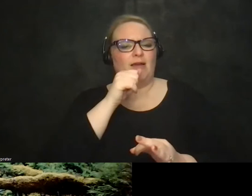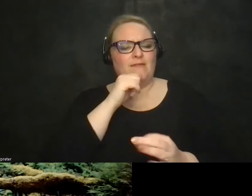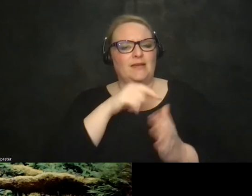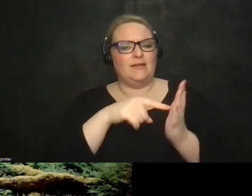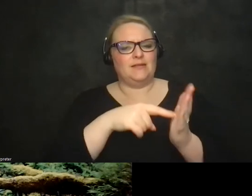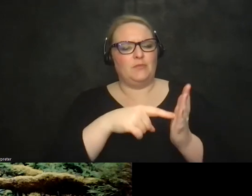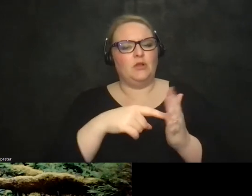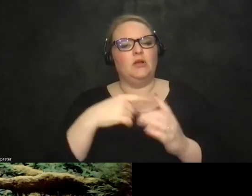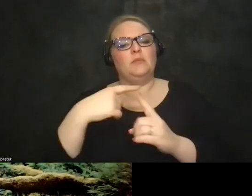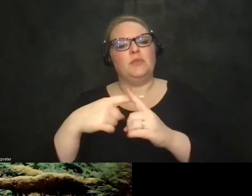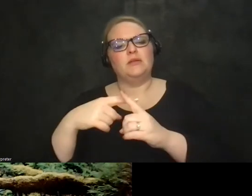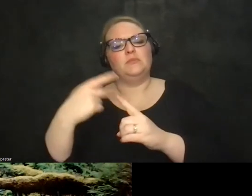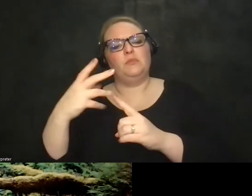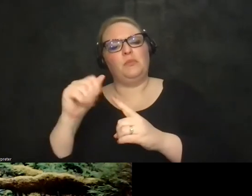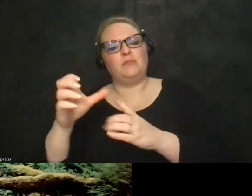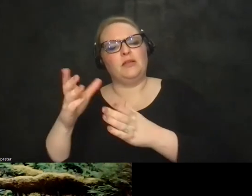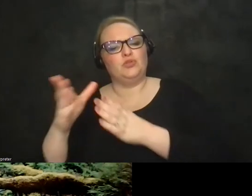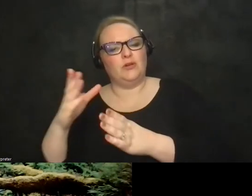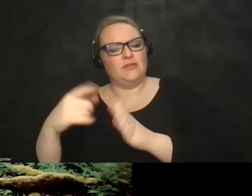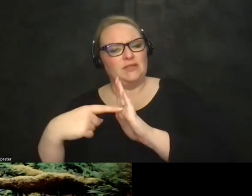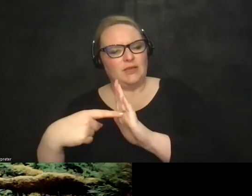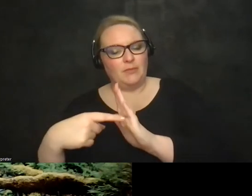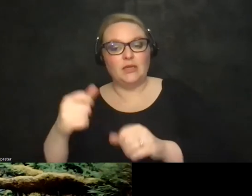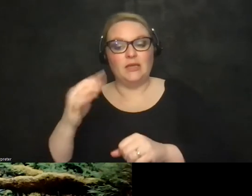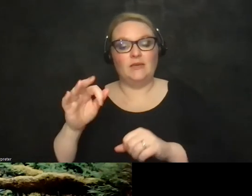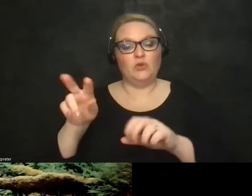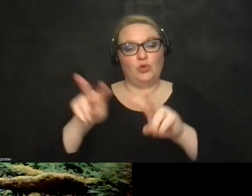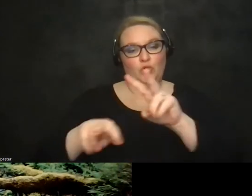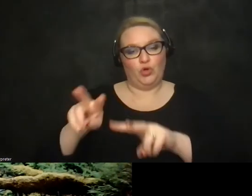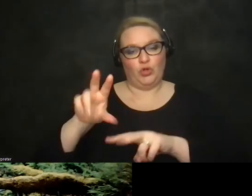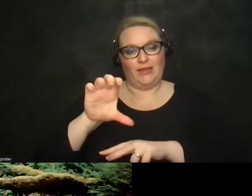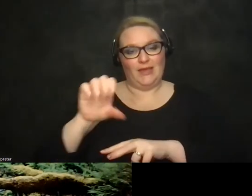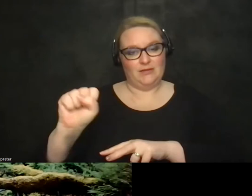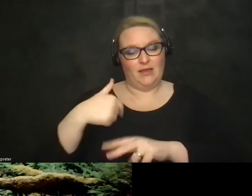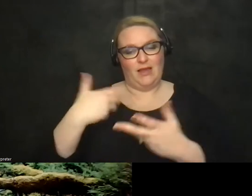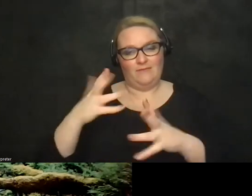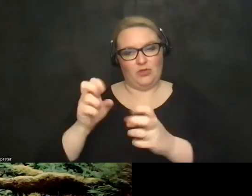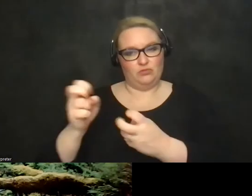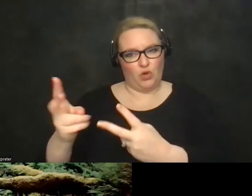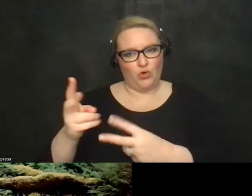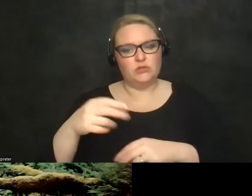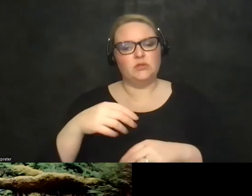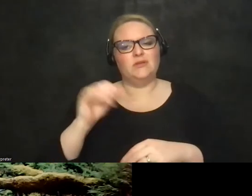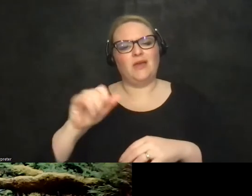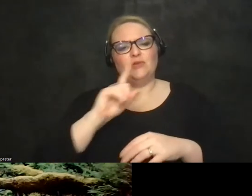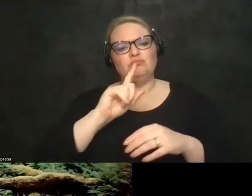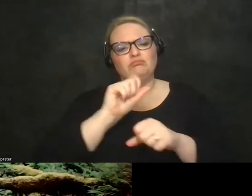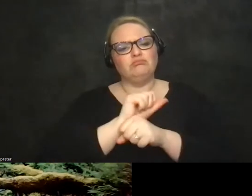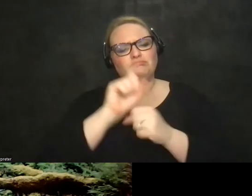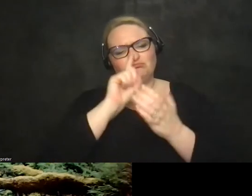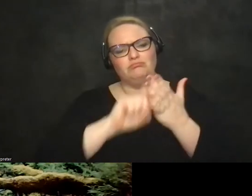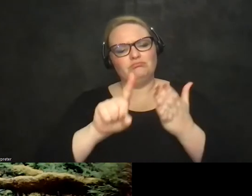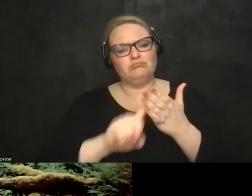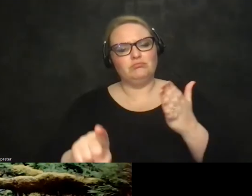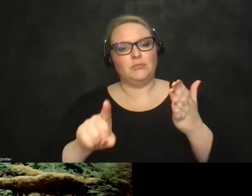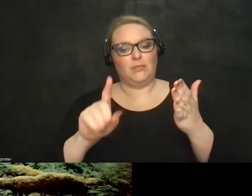public service example but uh if you look at that that case study i posted the reason is uh it really looks at um how we